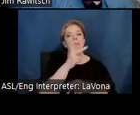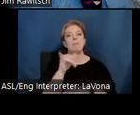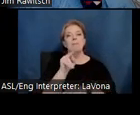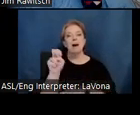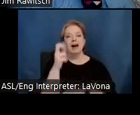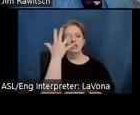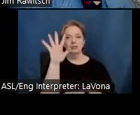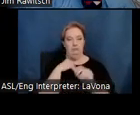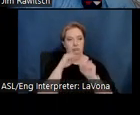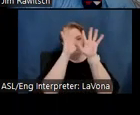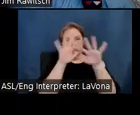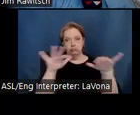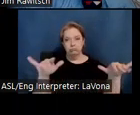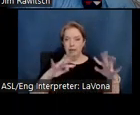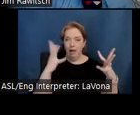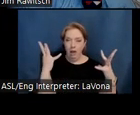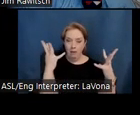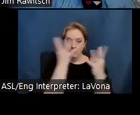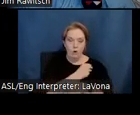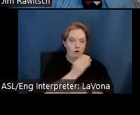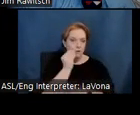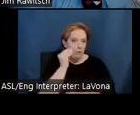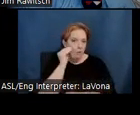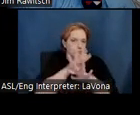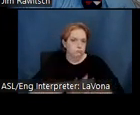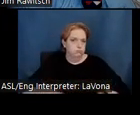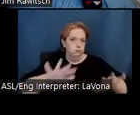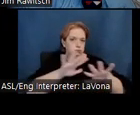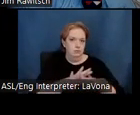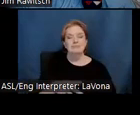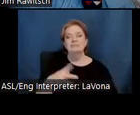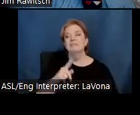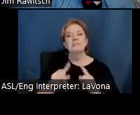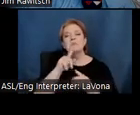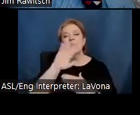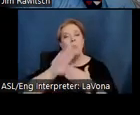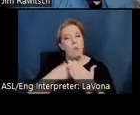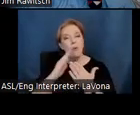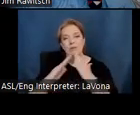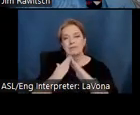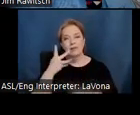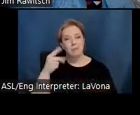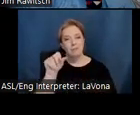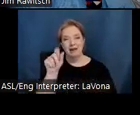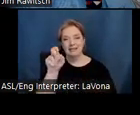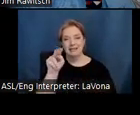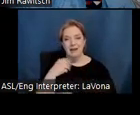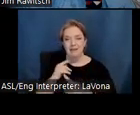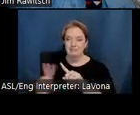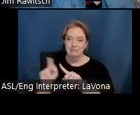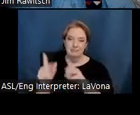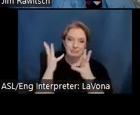throughout this sumptuous house. Throughout Pasadena, though, a wealth of architectural variety awaits.